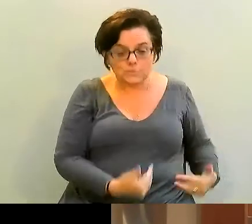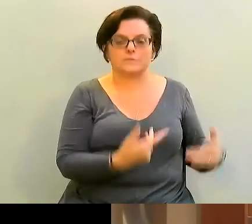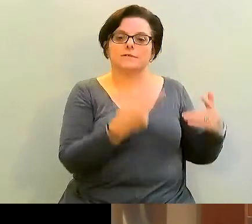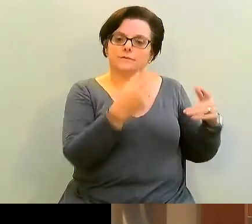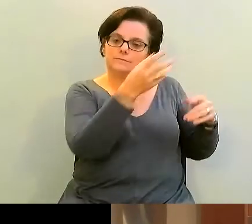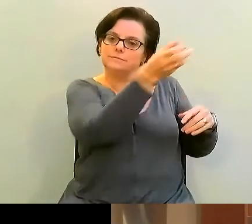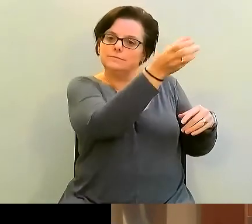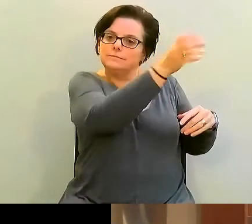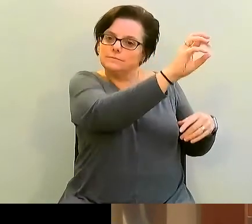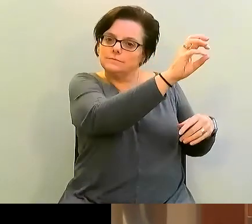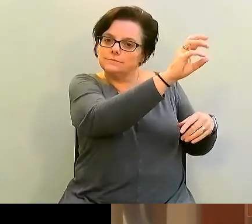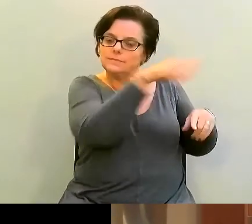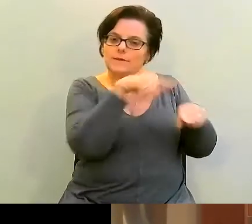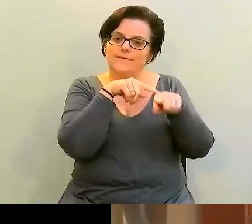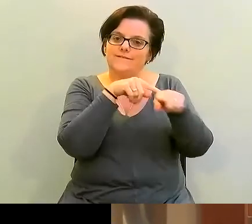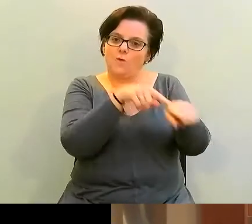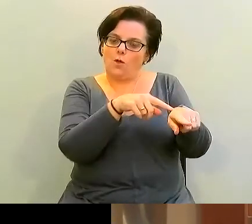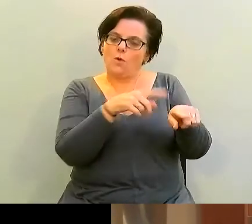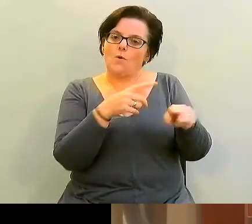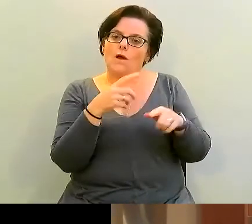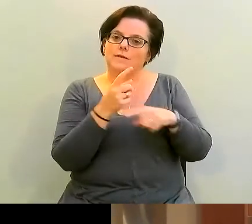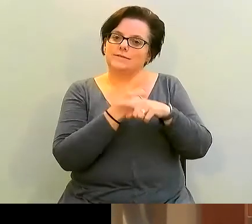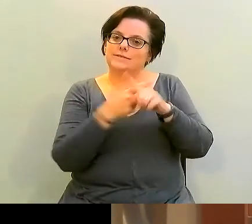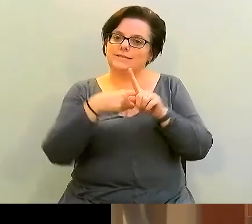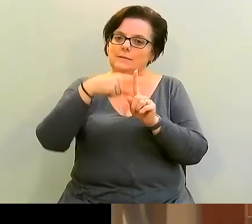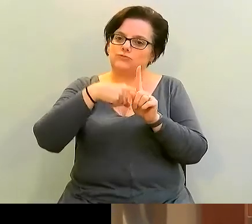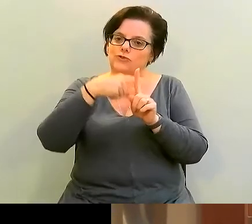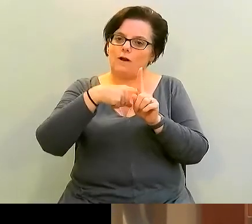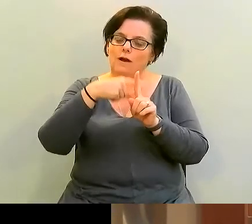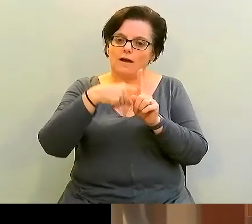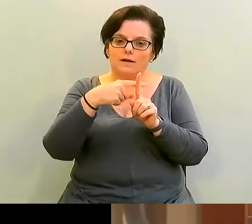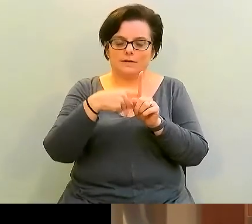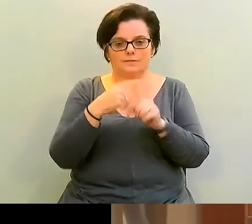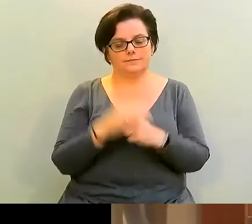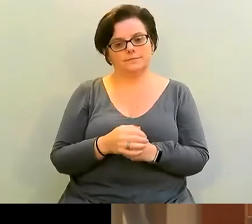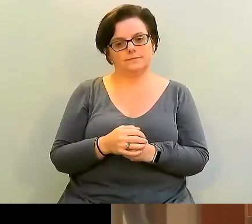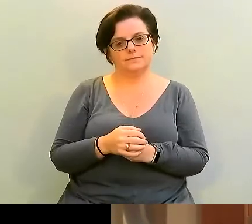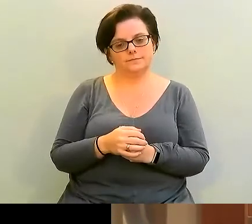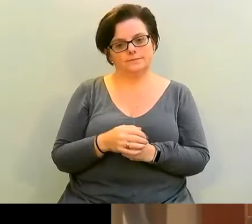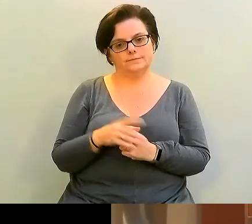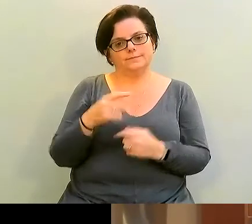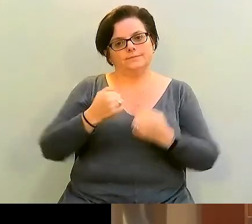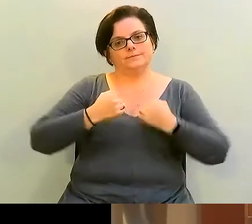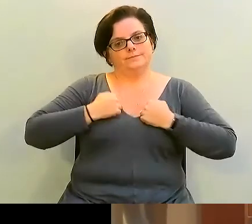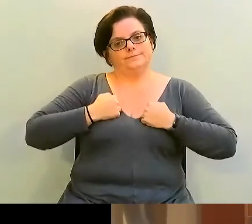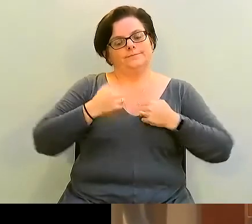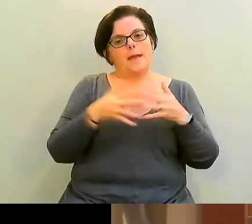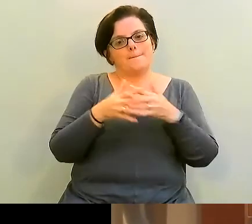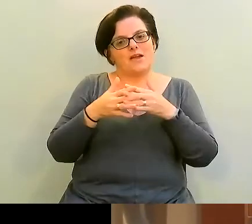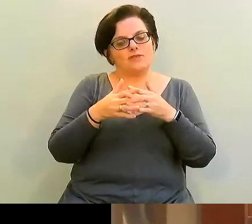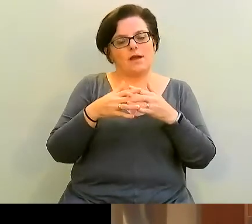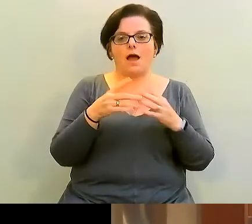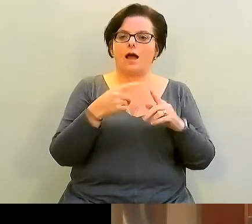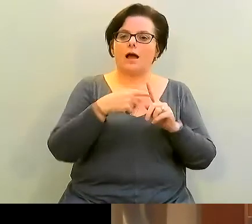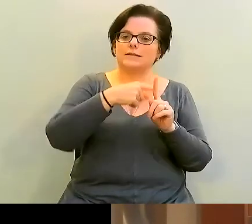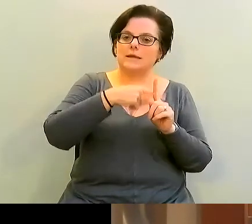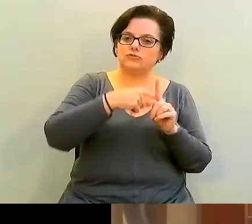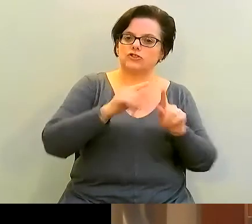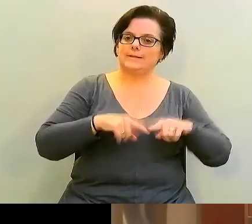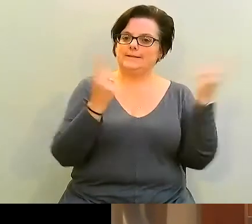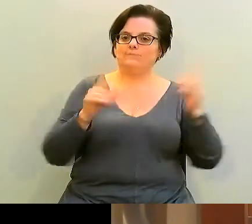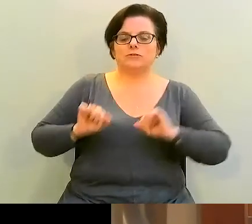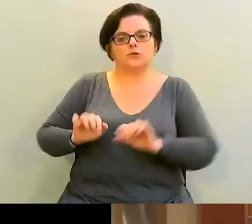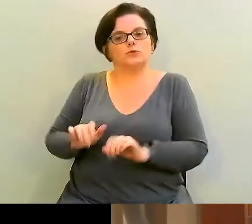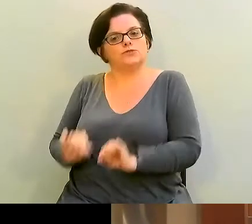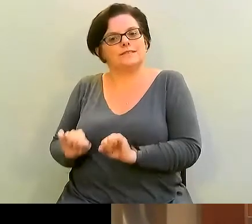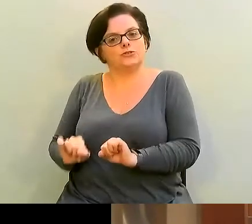recipe guide because I'm in the US and our temperature is different. The measurement is different. So, I have my